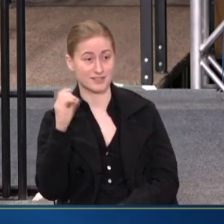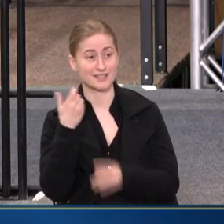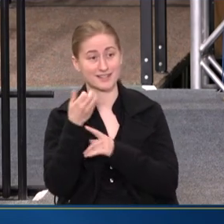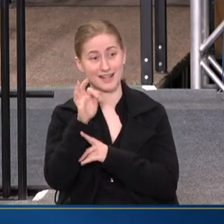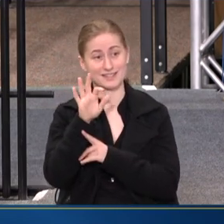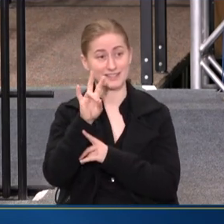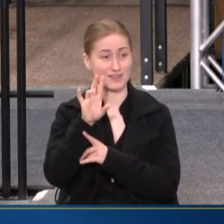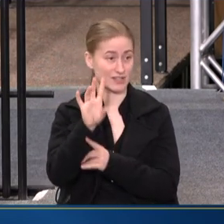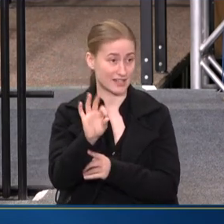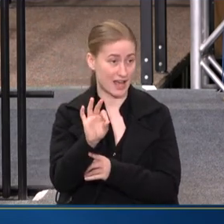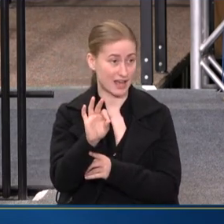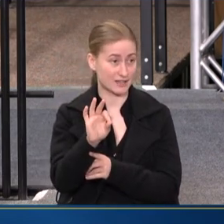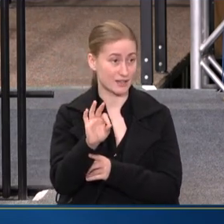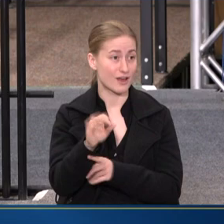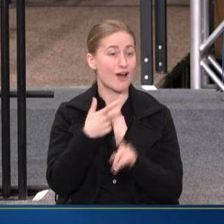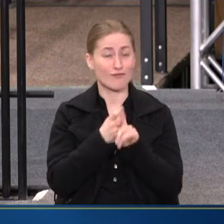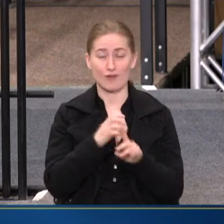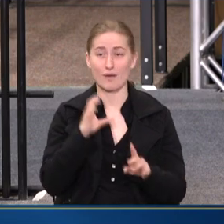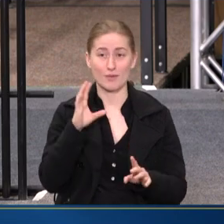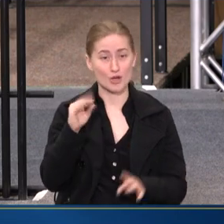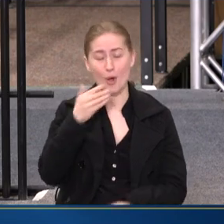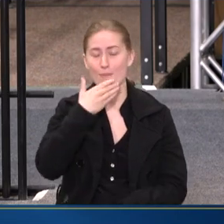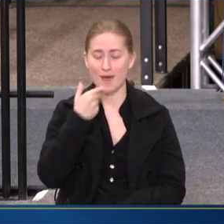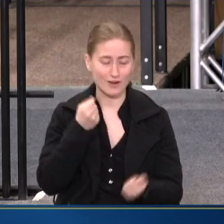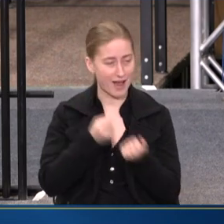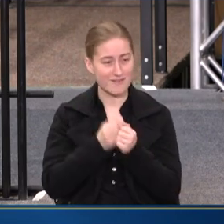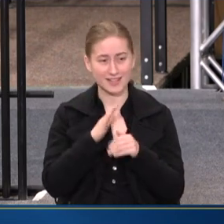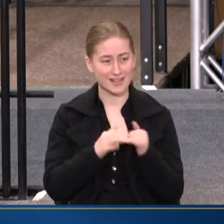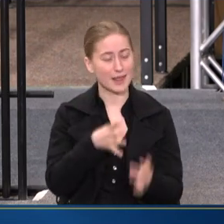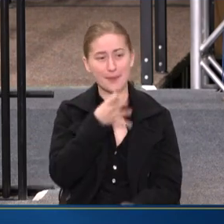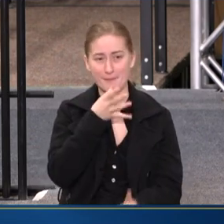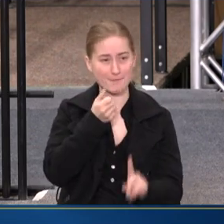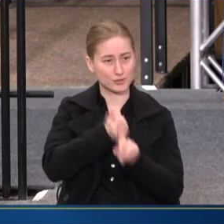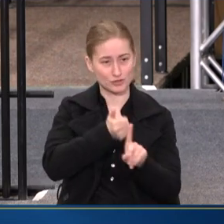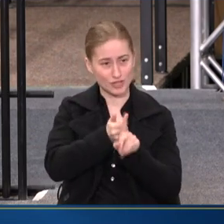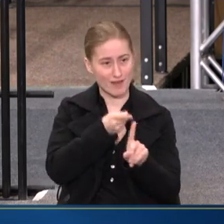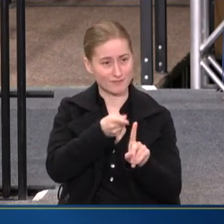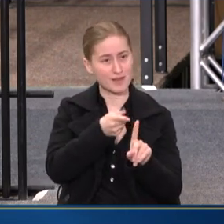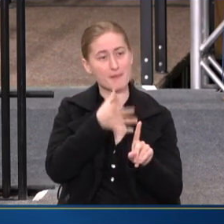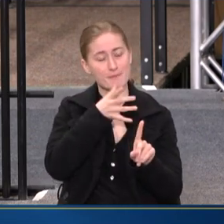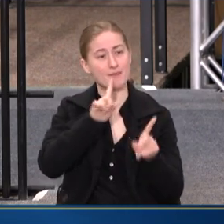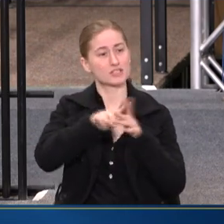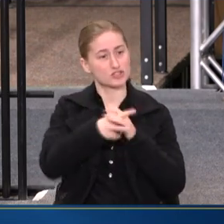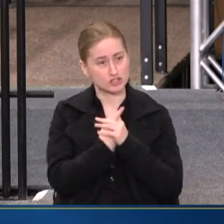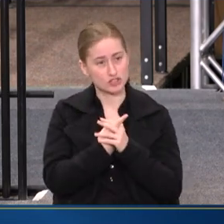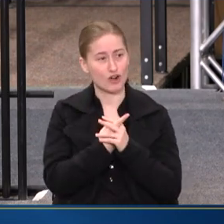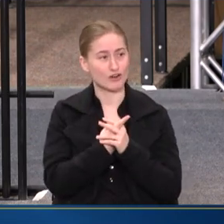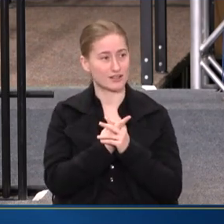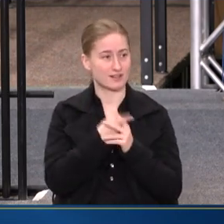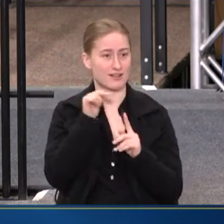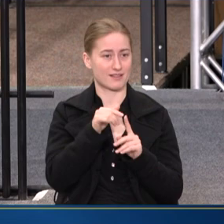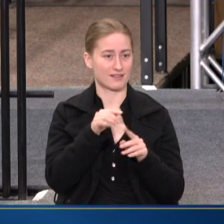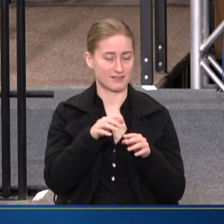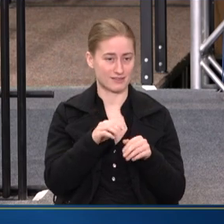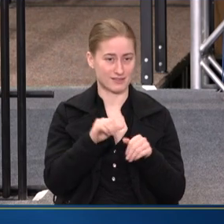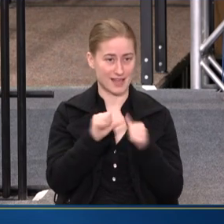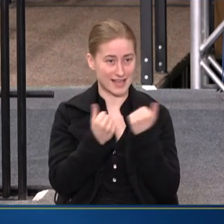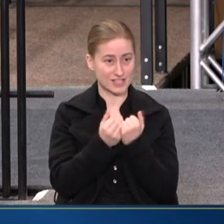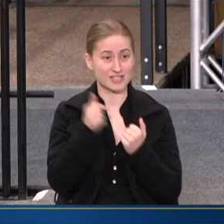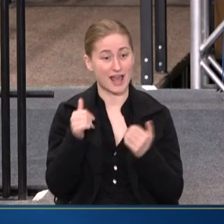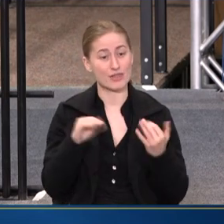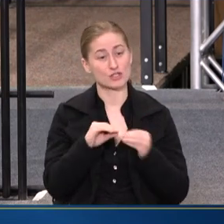THAN A MOTHER. AND MOMS STARTED THAT ORGANIZATION AND IT HAS BECOME IN ITS 44TH YEAR THIS